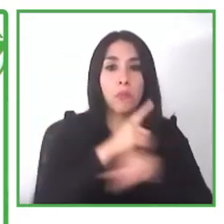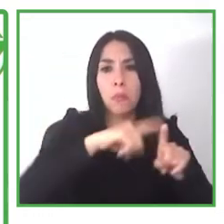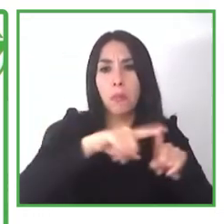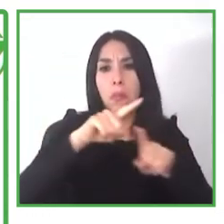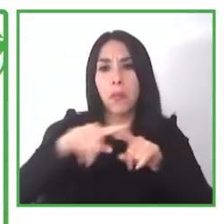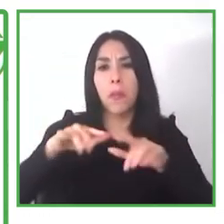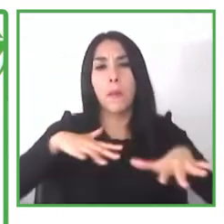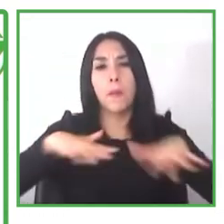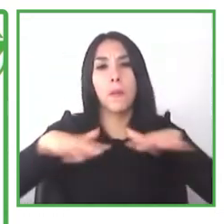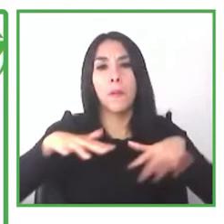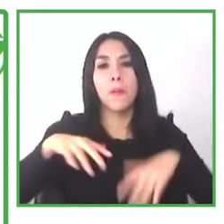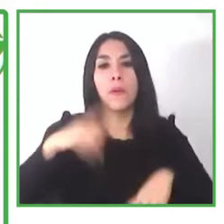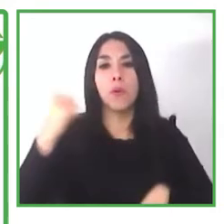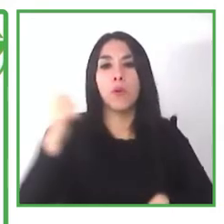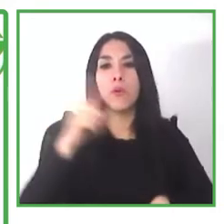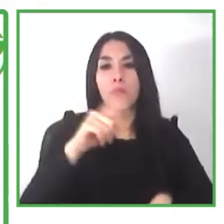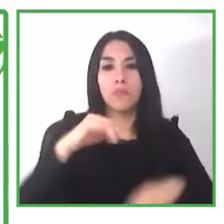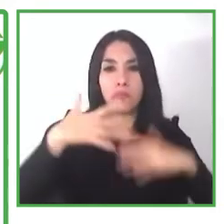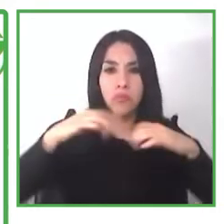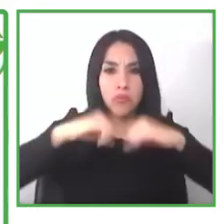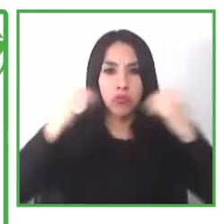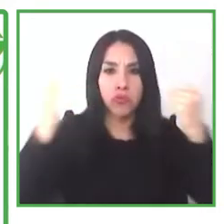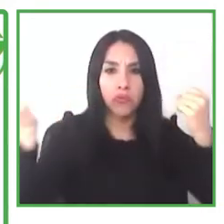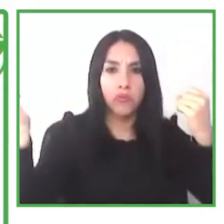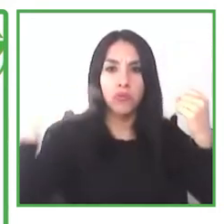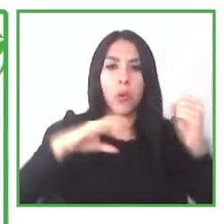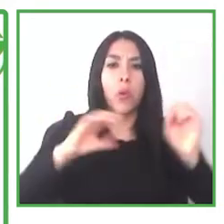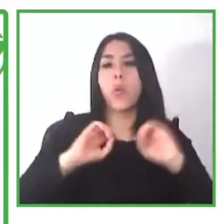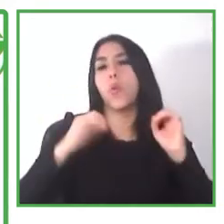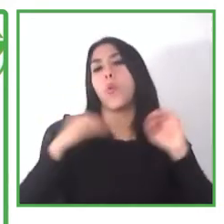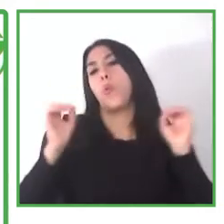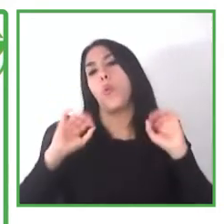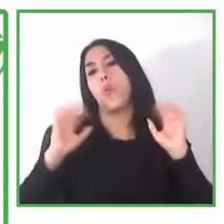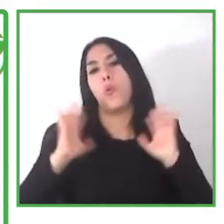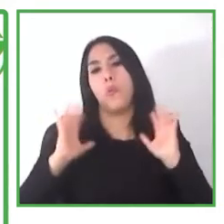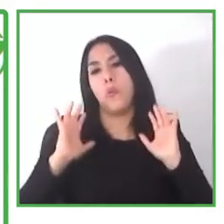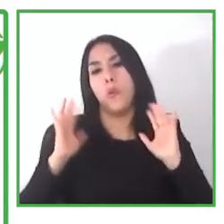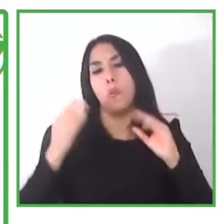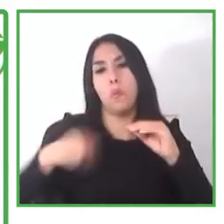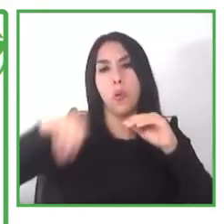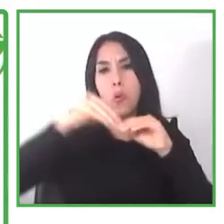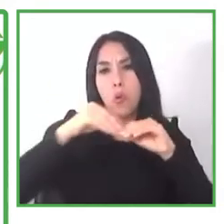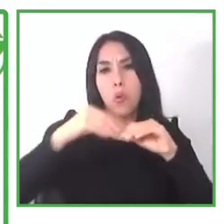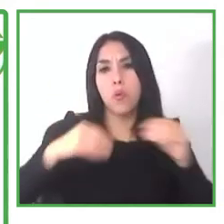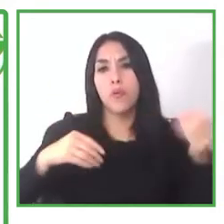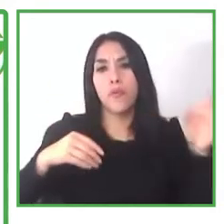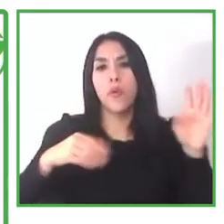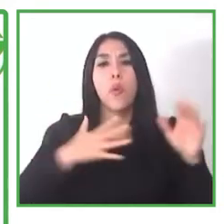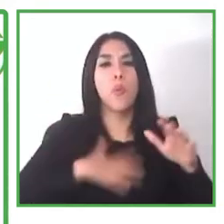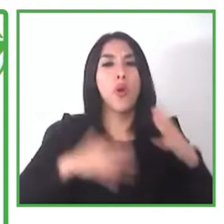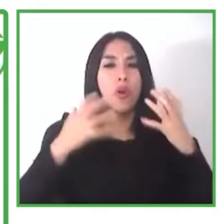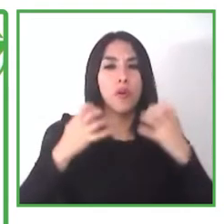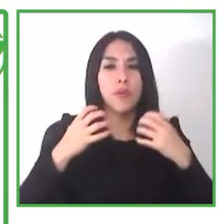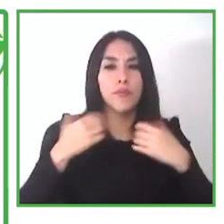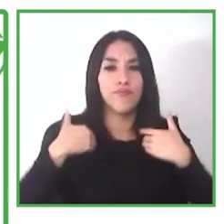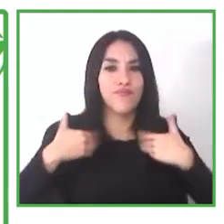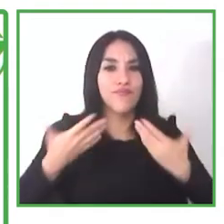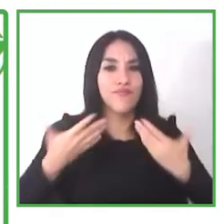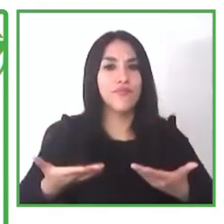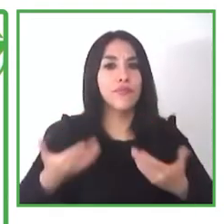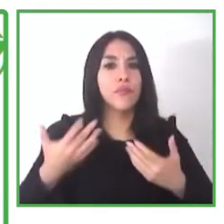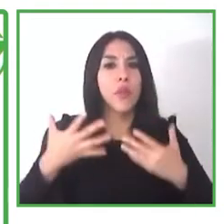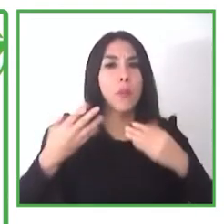else i have more abilities i have more capacities so by the time a group of other organizations were